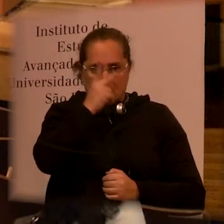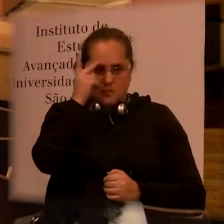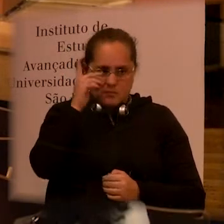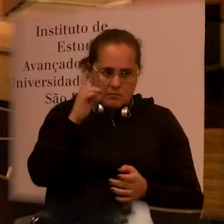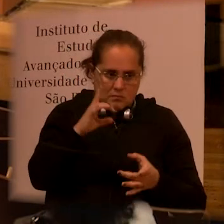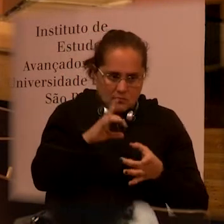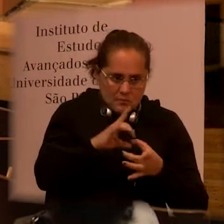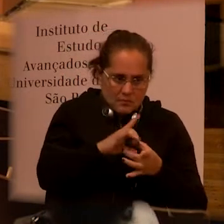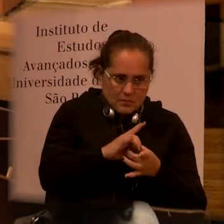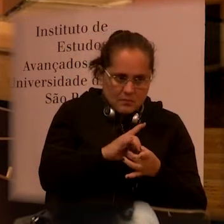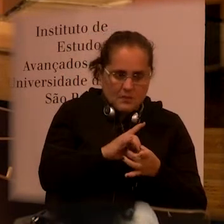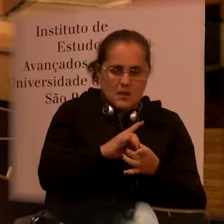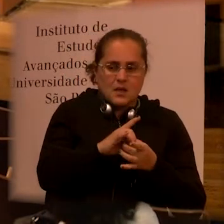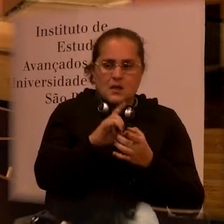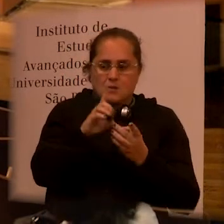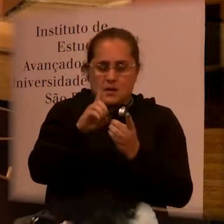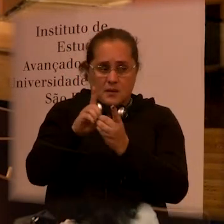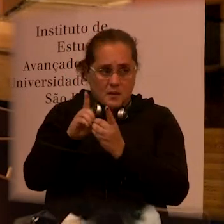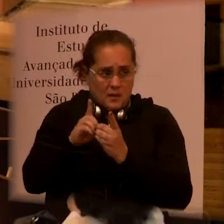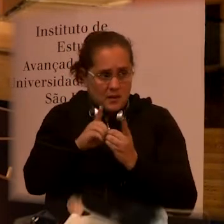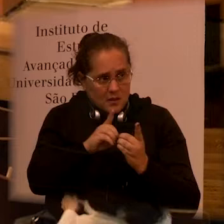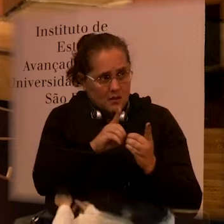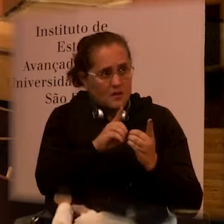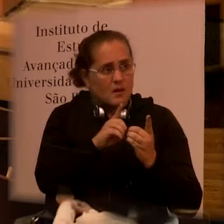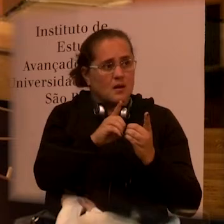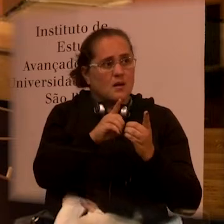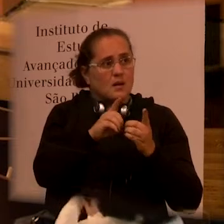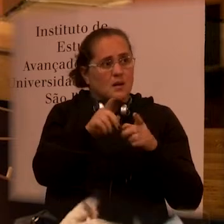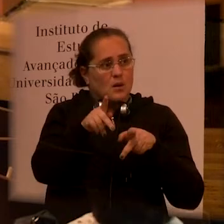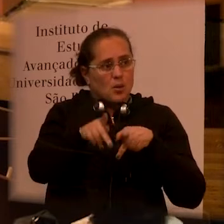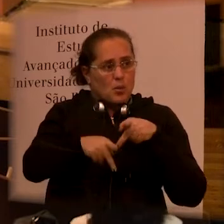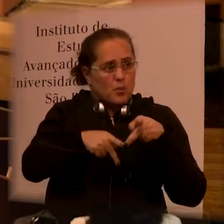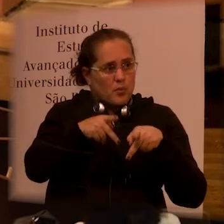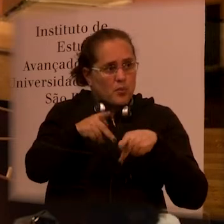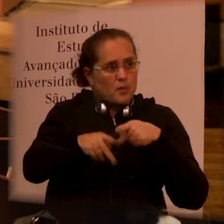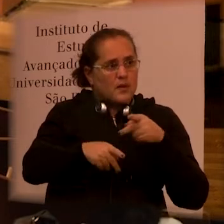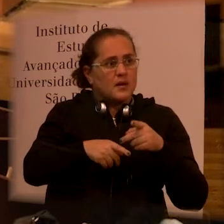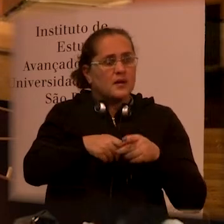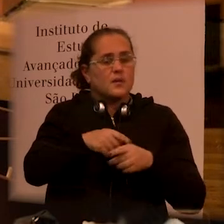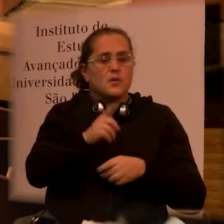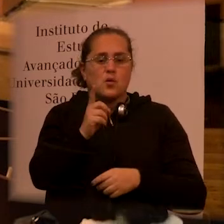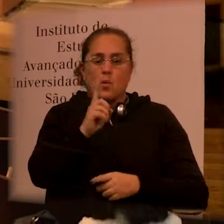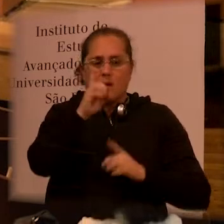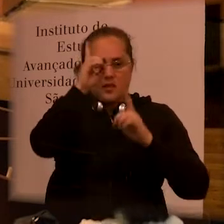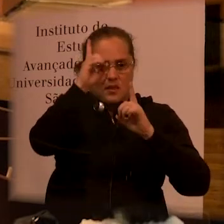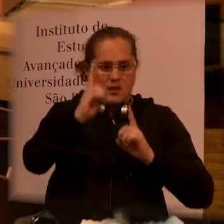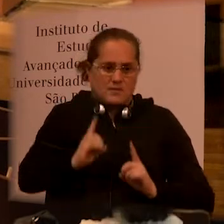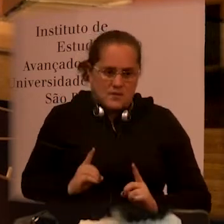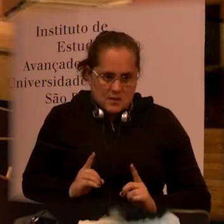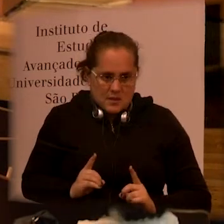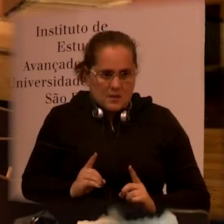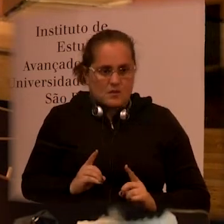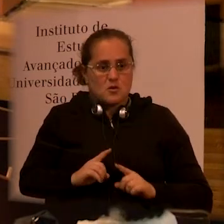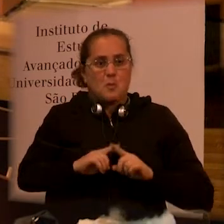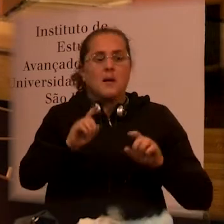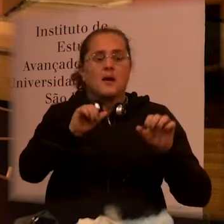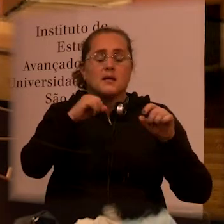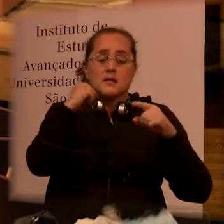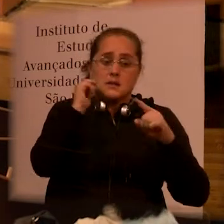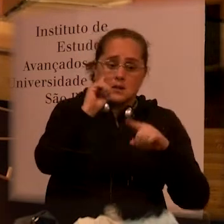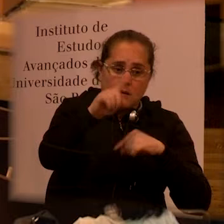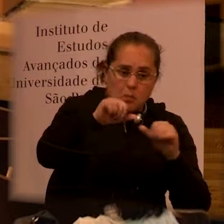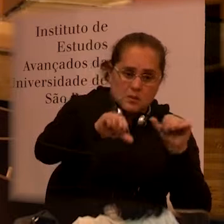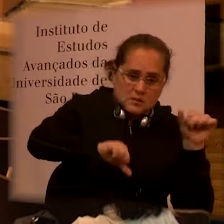integrated questions to meet the needs of a specific public who is not having